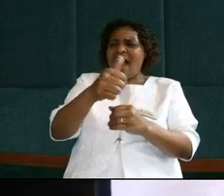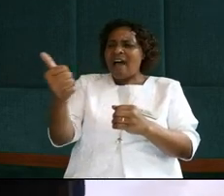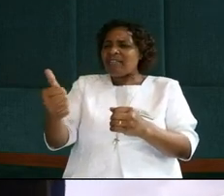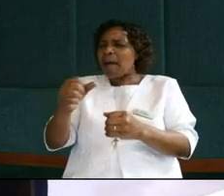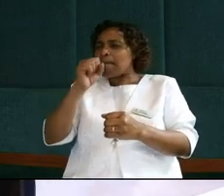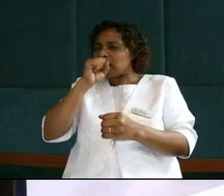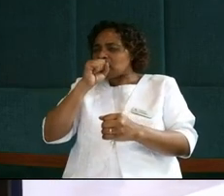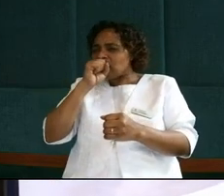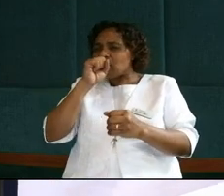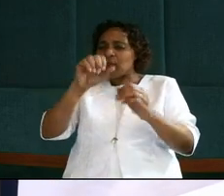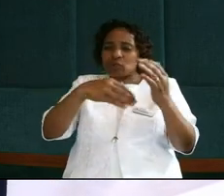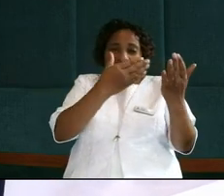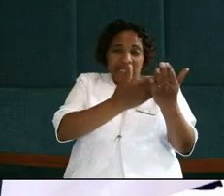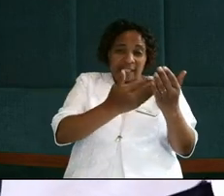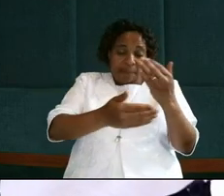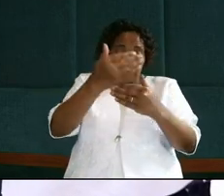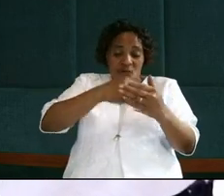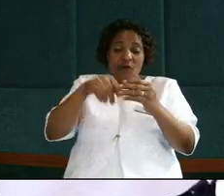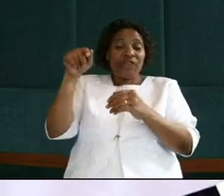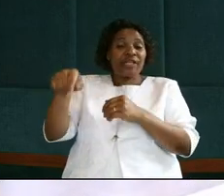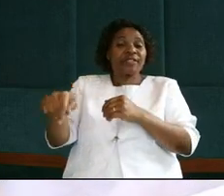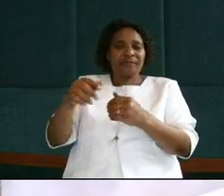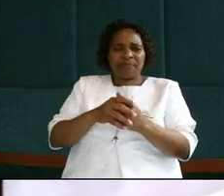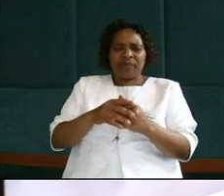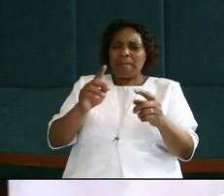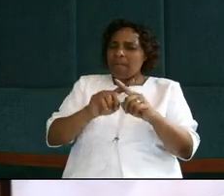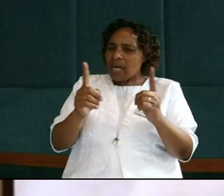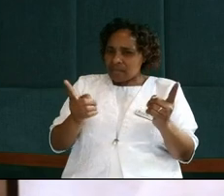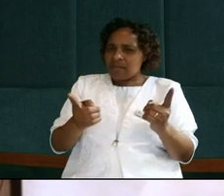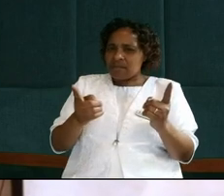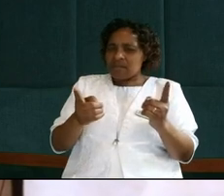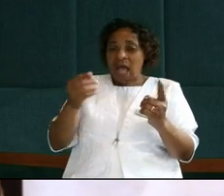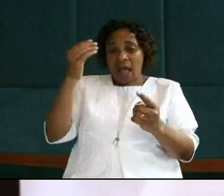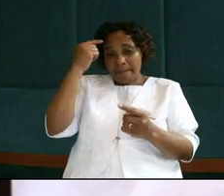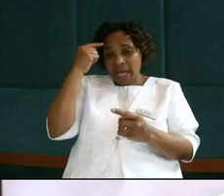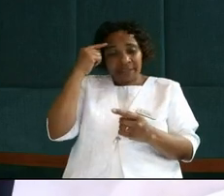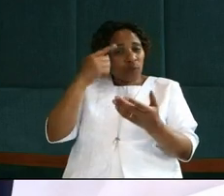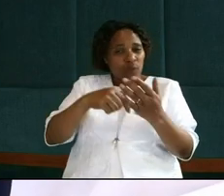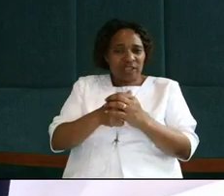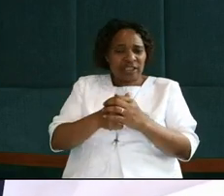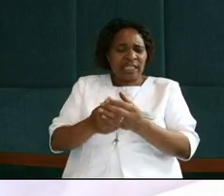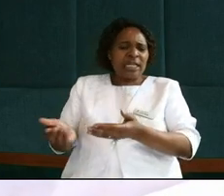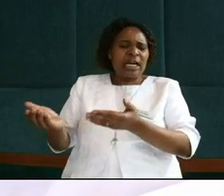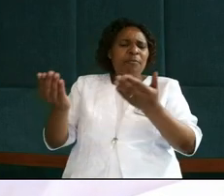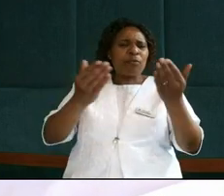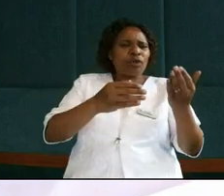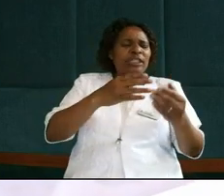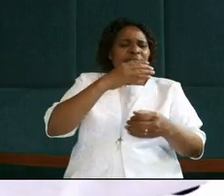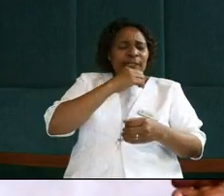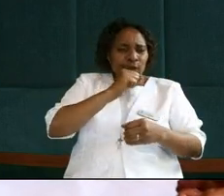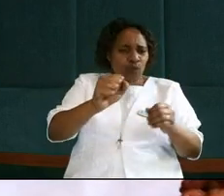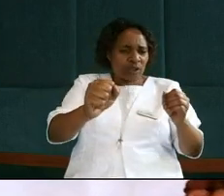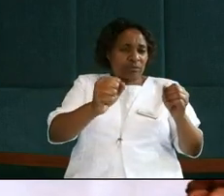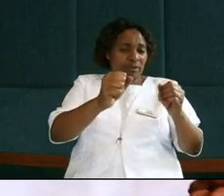presuppers, he hadn't participated in before this. But of course, having in mind that he is brought up in a Jewish family,